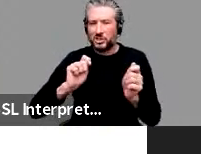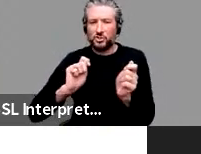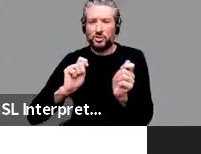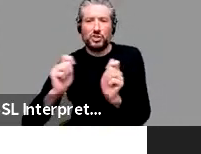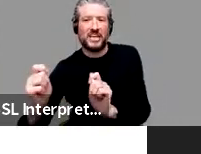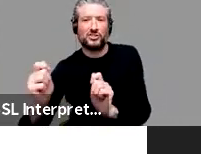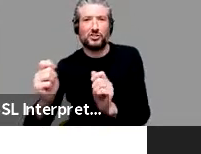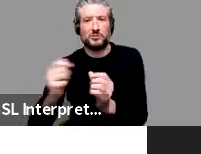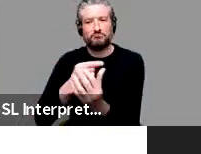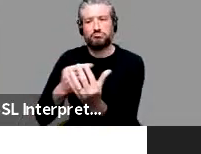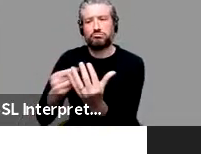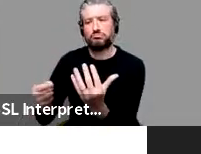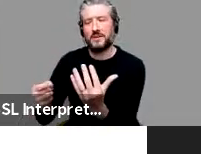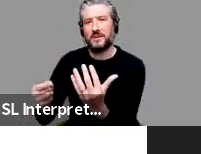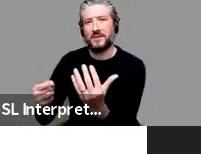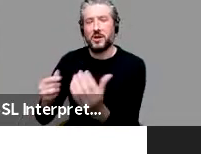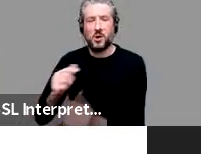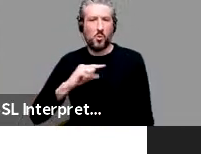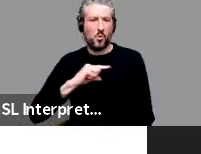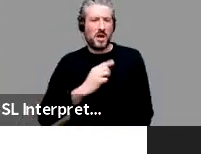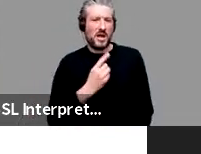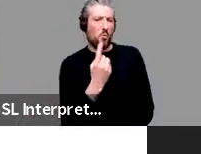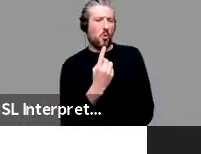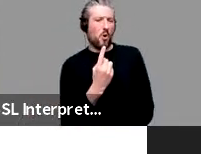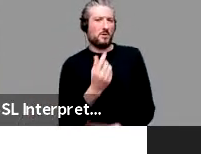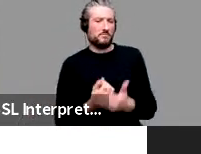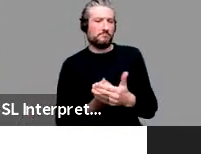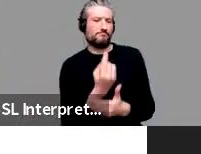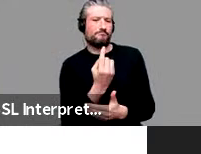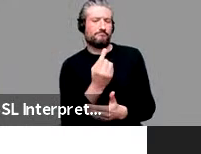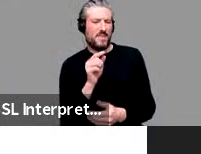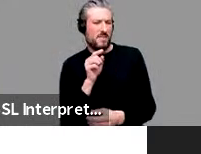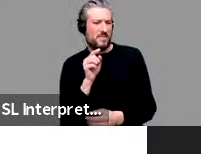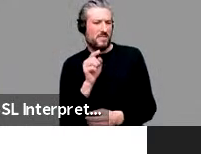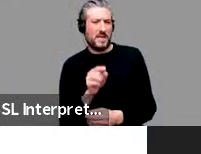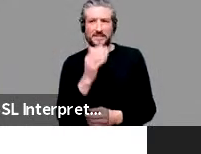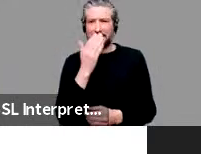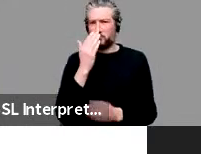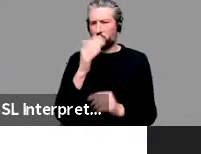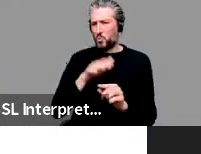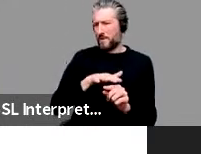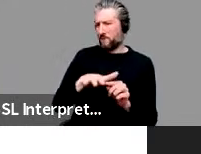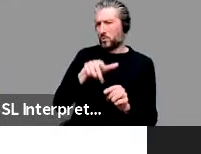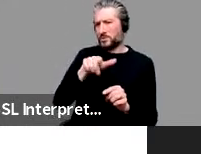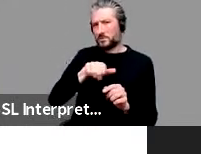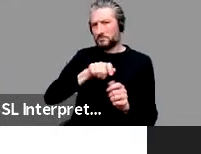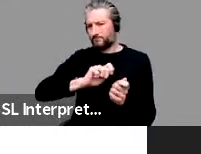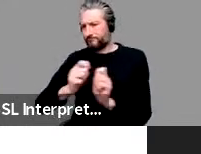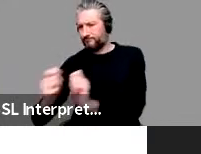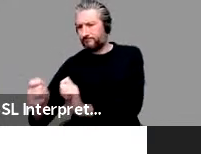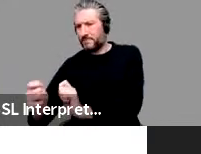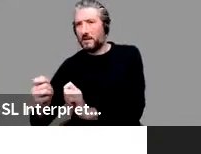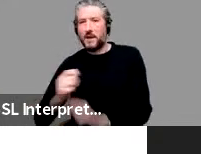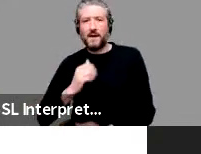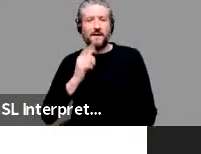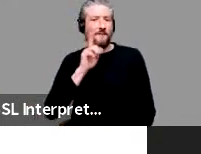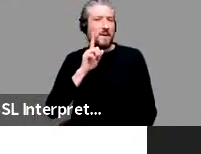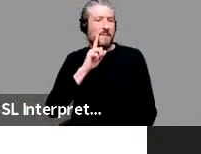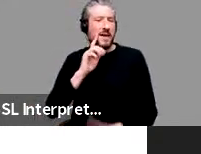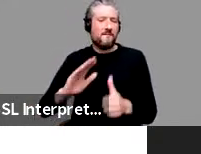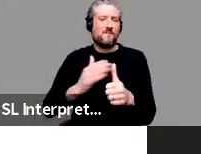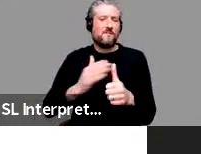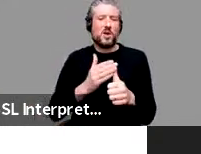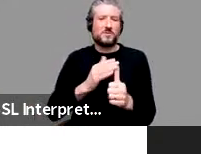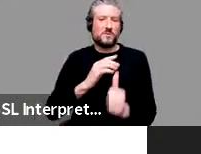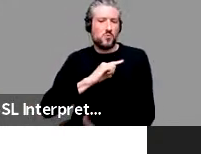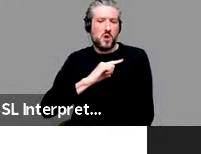first we have to ask, why did this case buck the trend? Why did this case order it, have the ordering female first? I wonder if you